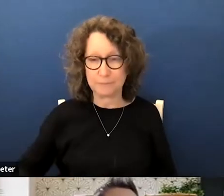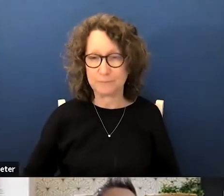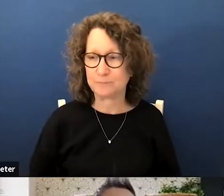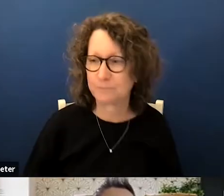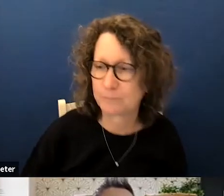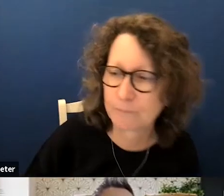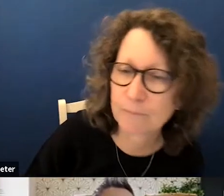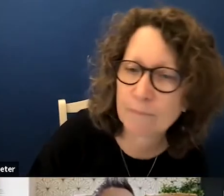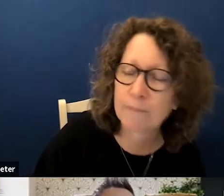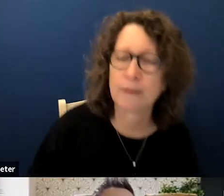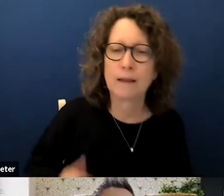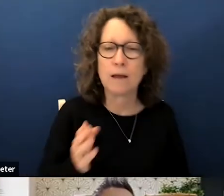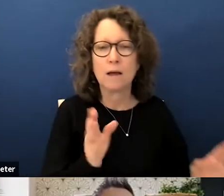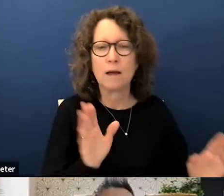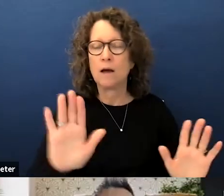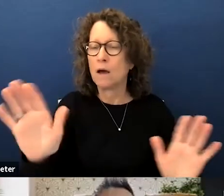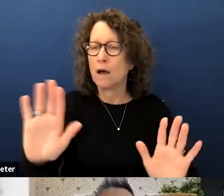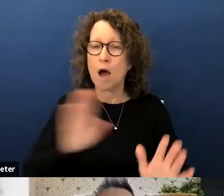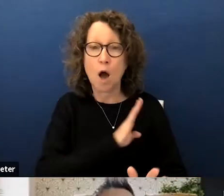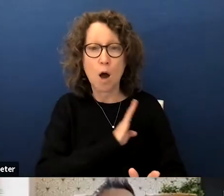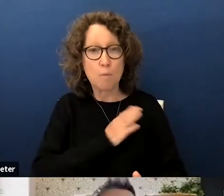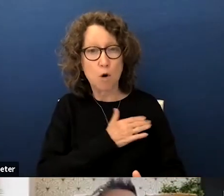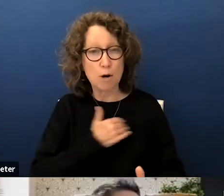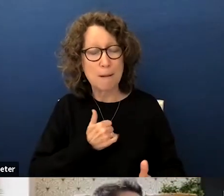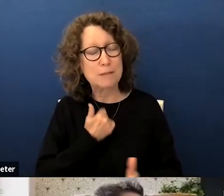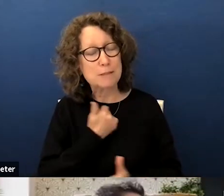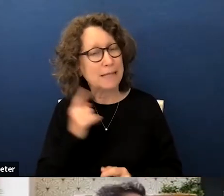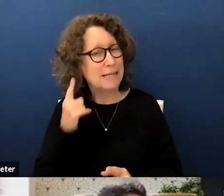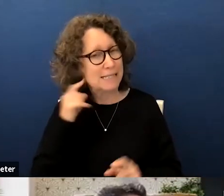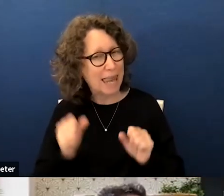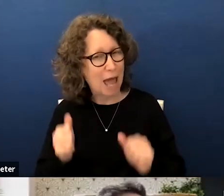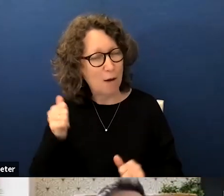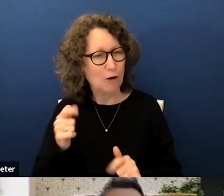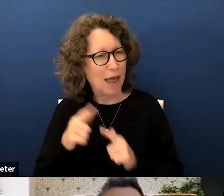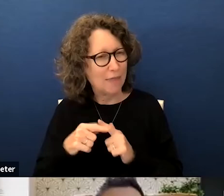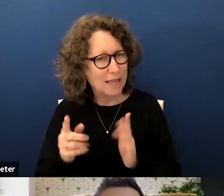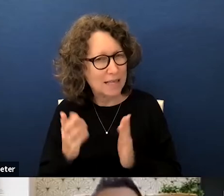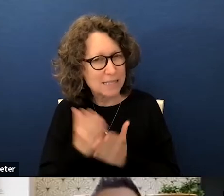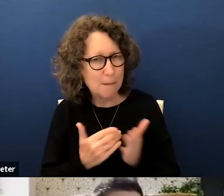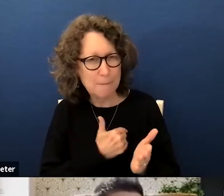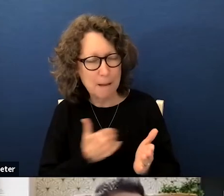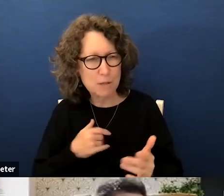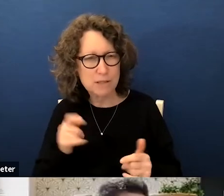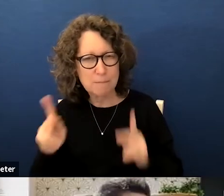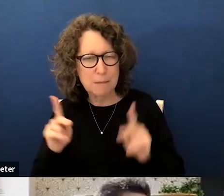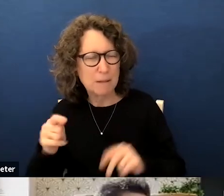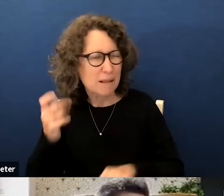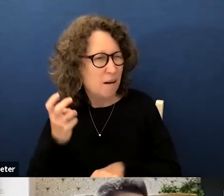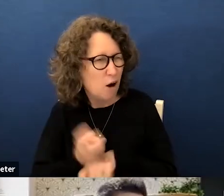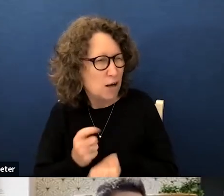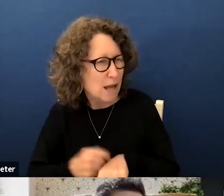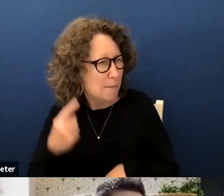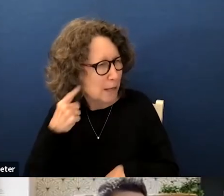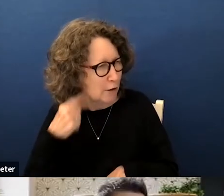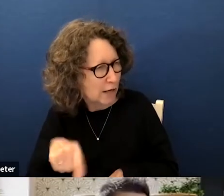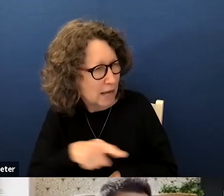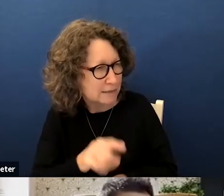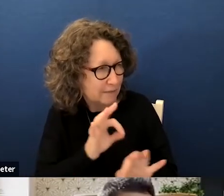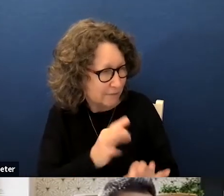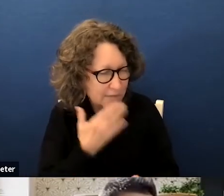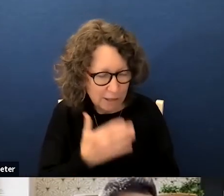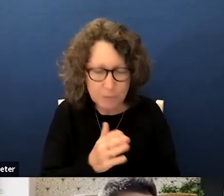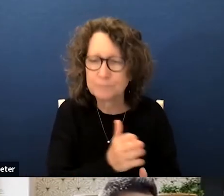munoz oh by the way board members if you could speak up also i think we have some members of the public that are having trouble hearing us thank you